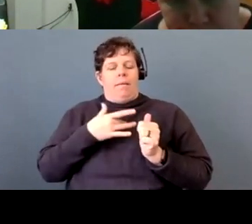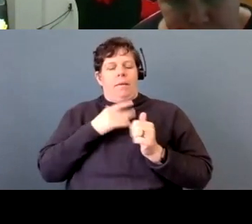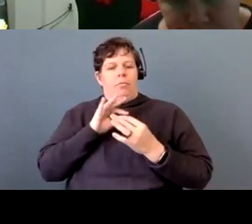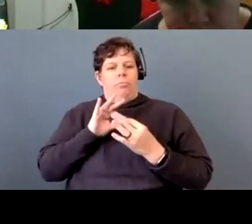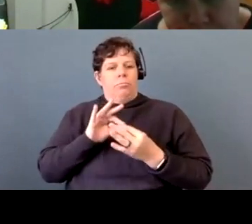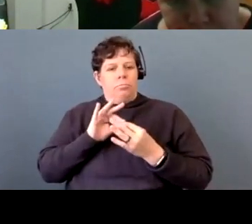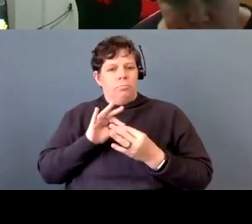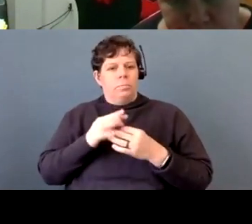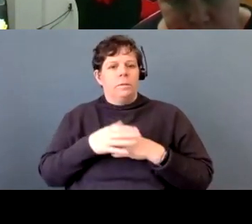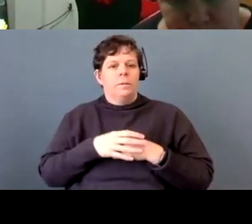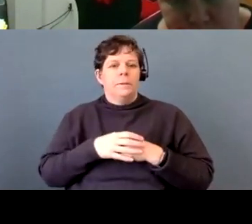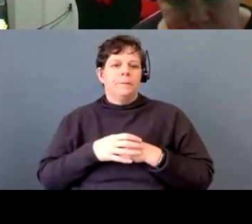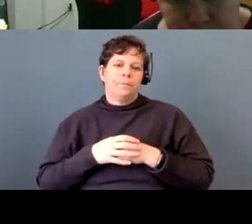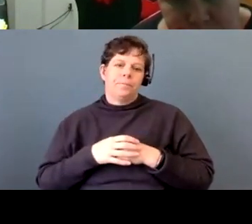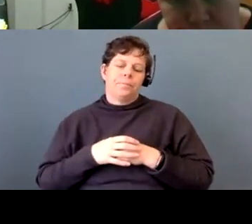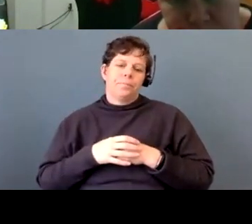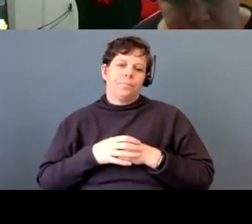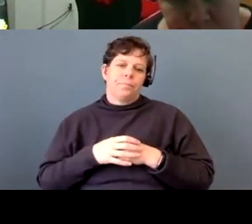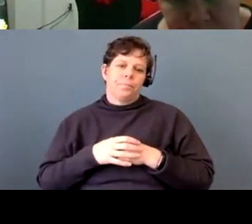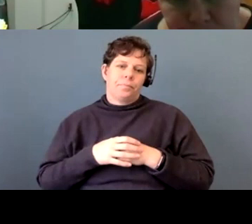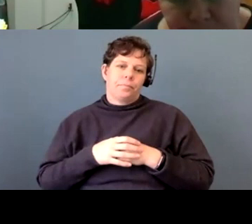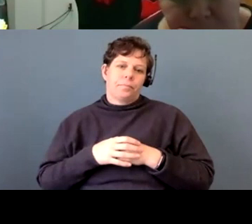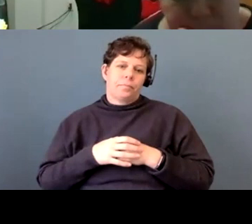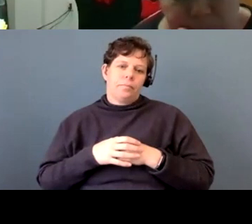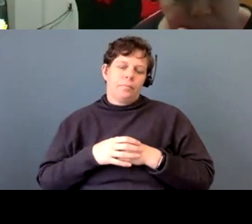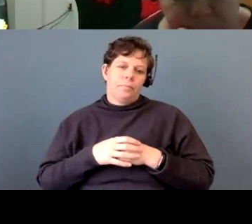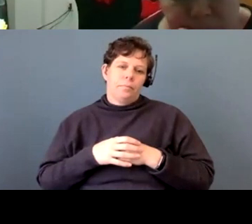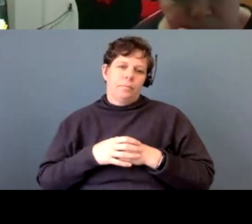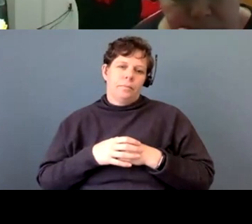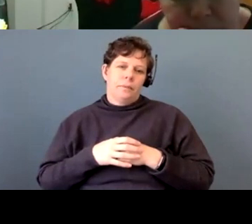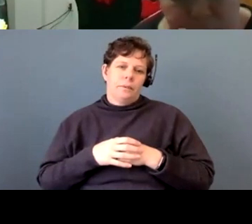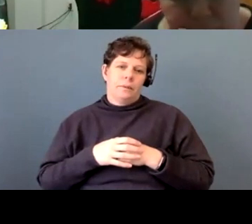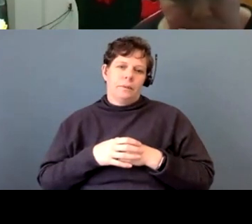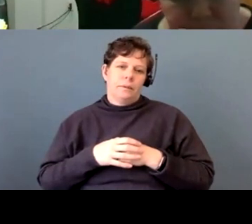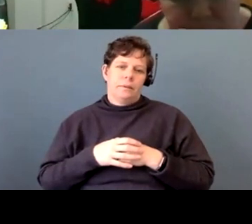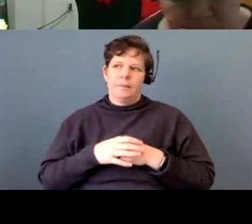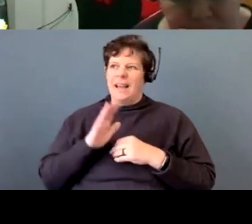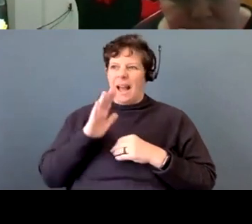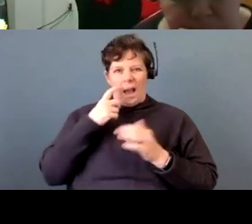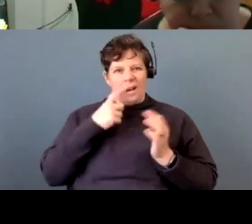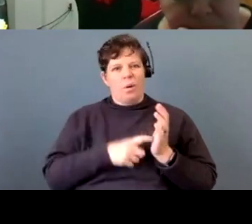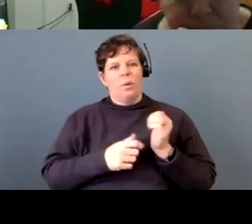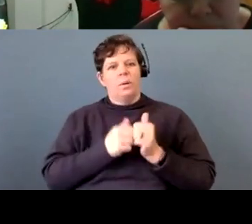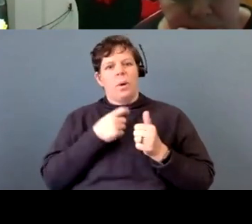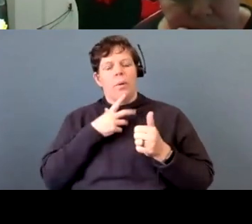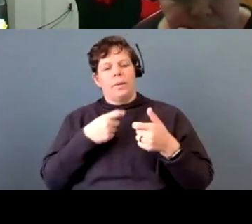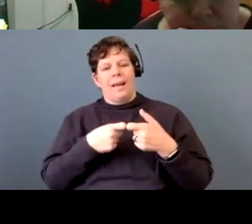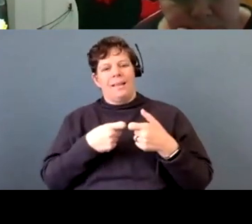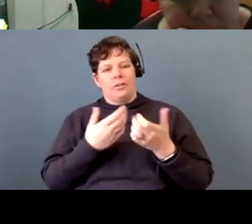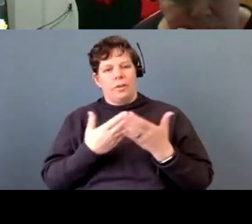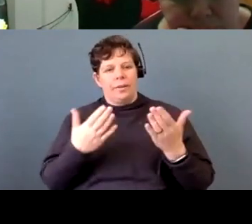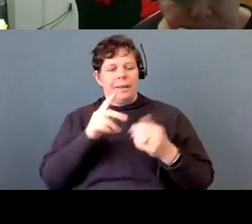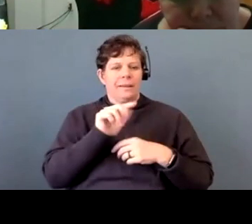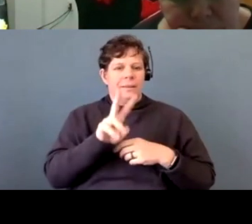it works through, um, it works through like electronics or something like TVs and and radios, because there is